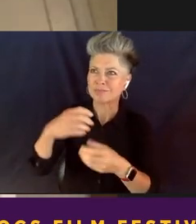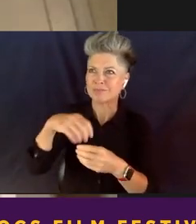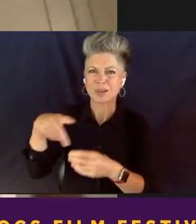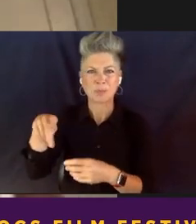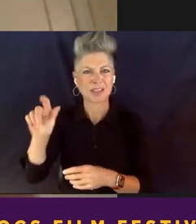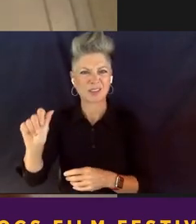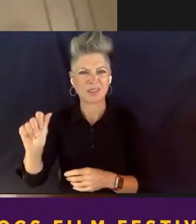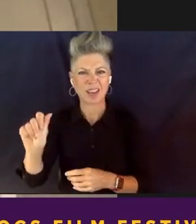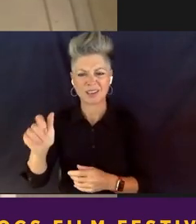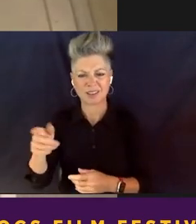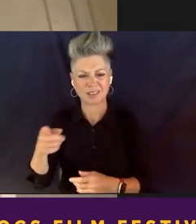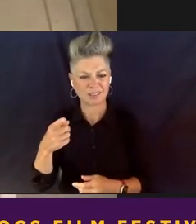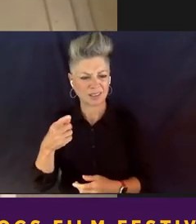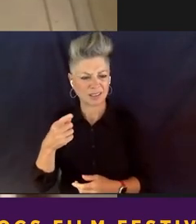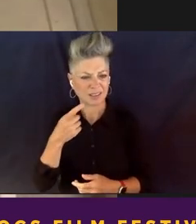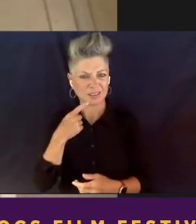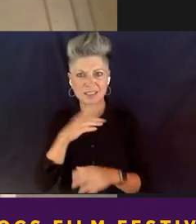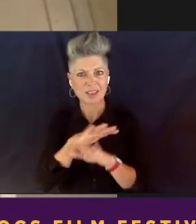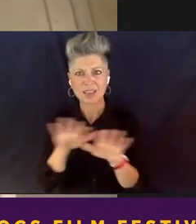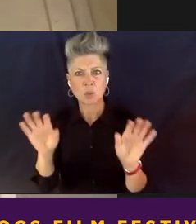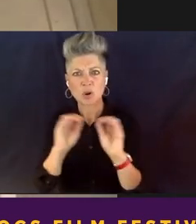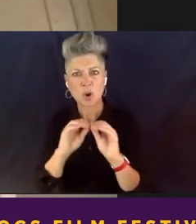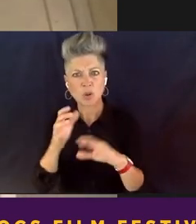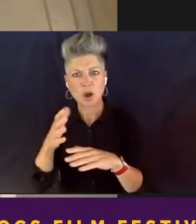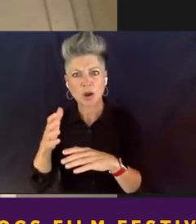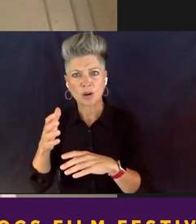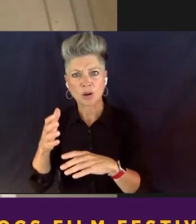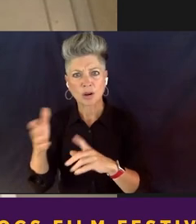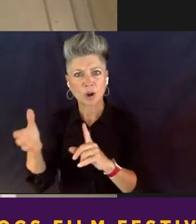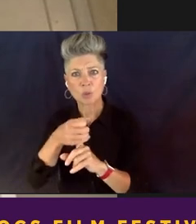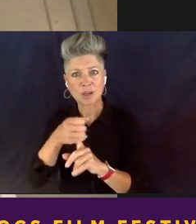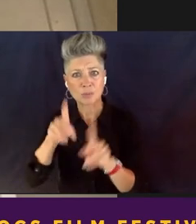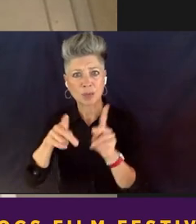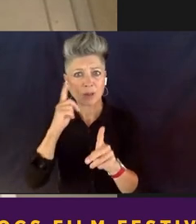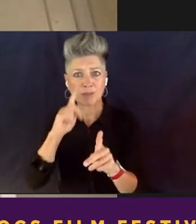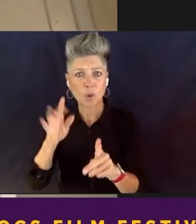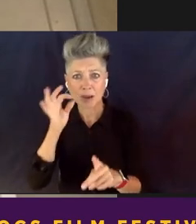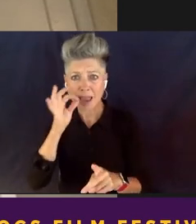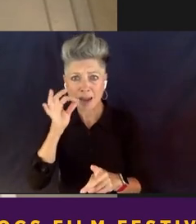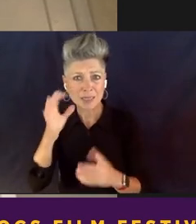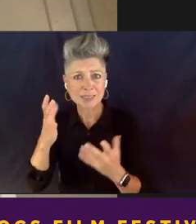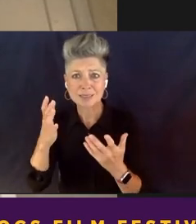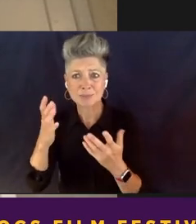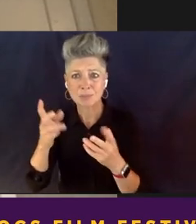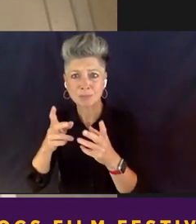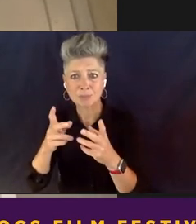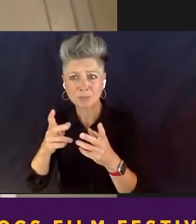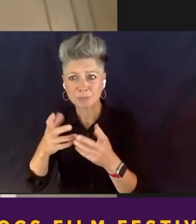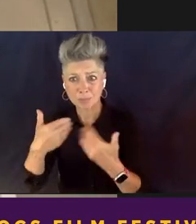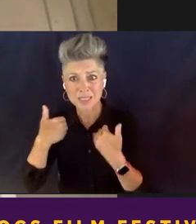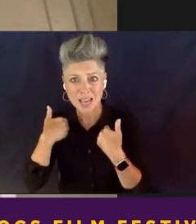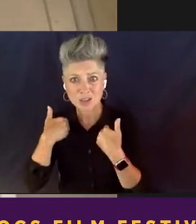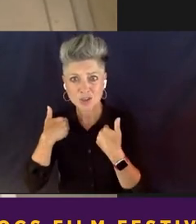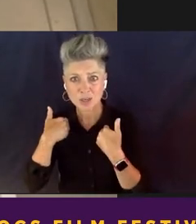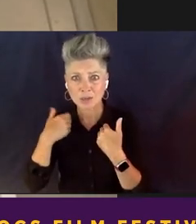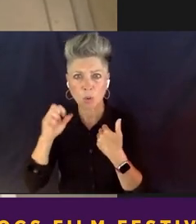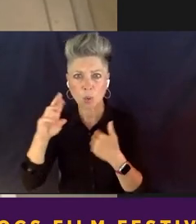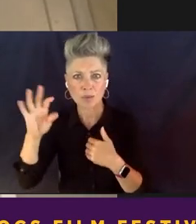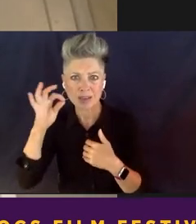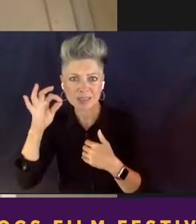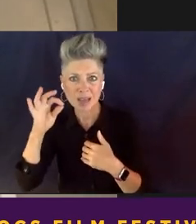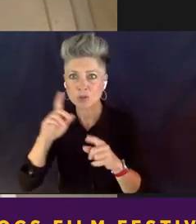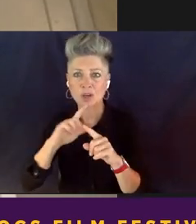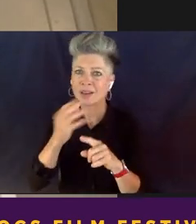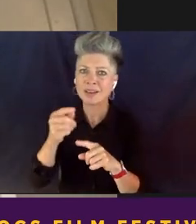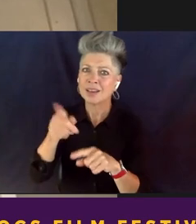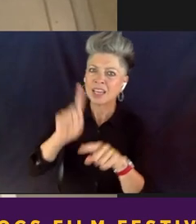would no longer arrest people for cannabis possession, but because the consumption of it, and he couldn't afford